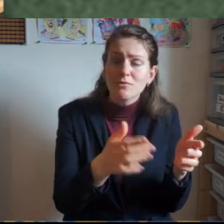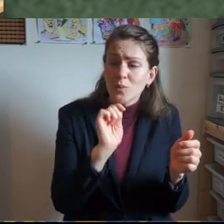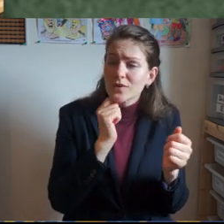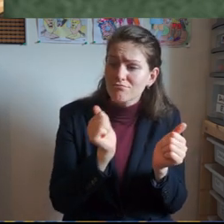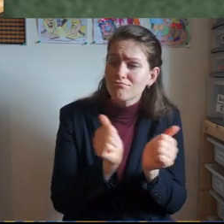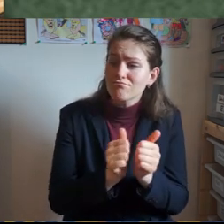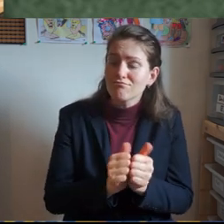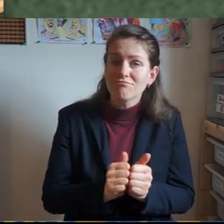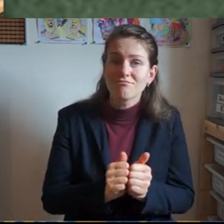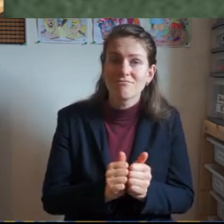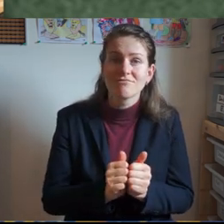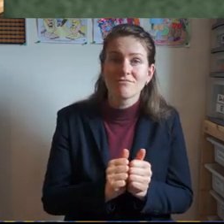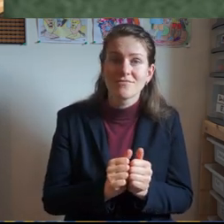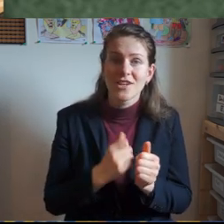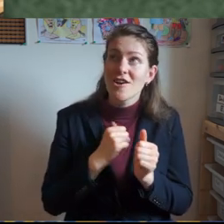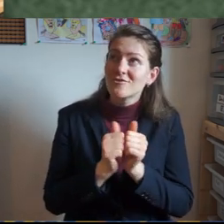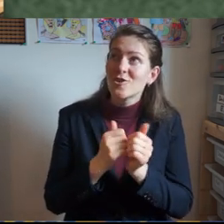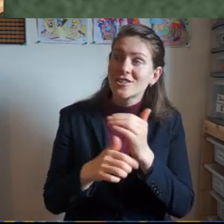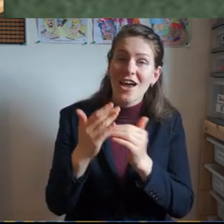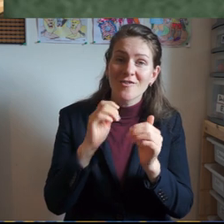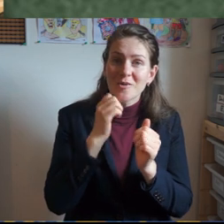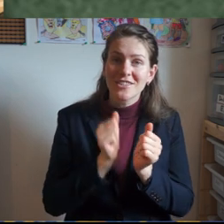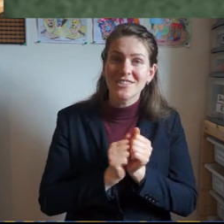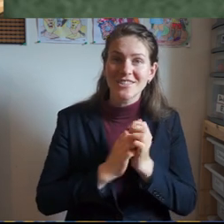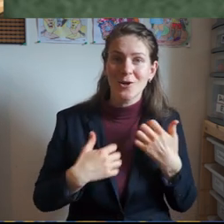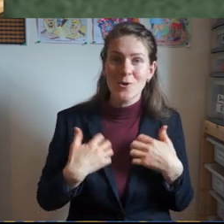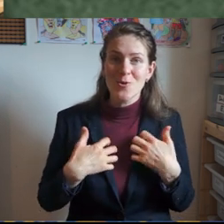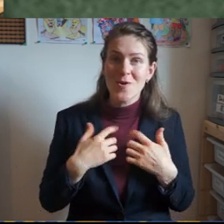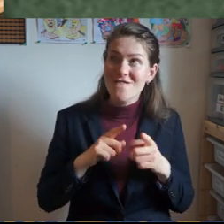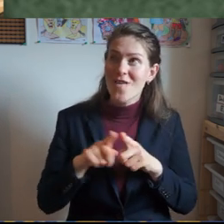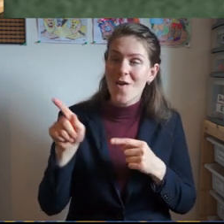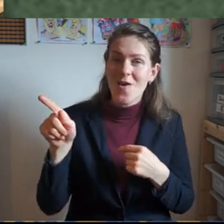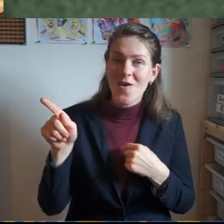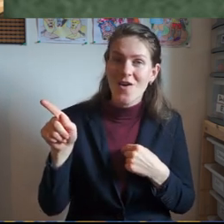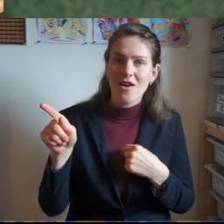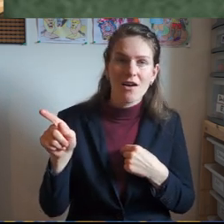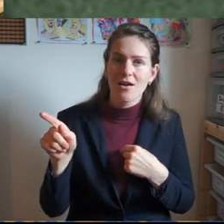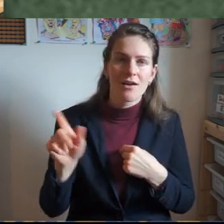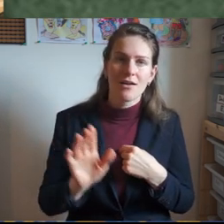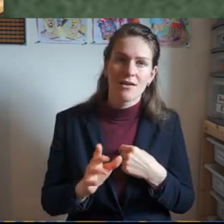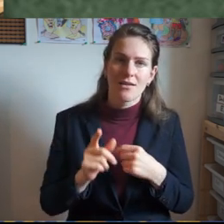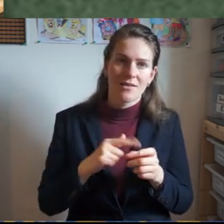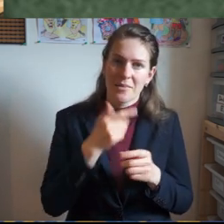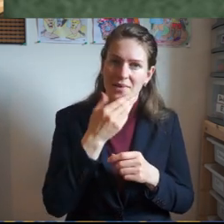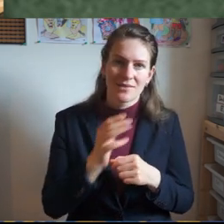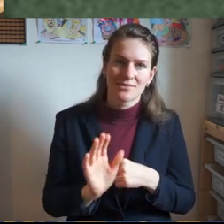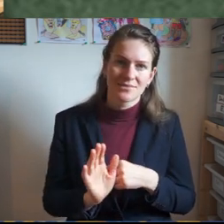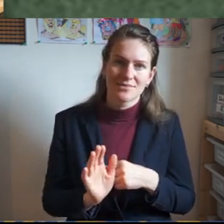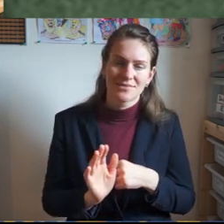in heaven and come and follow you oh no what did he do then well